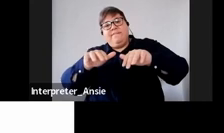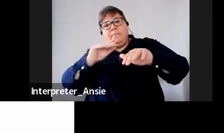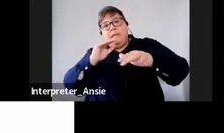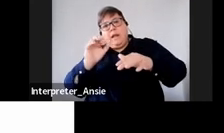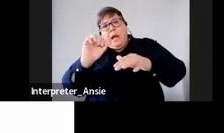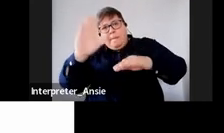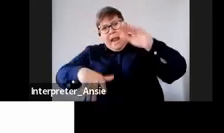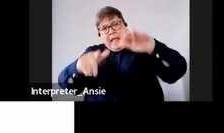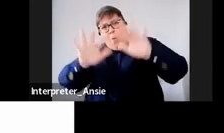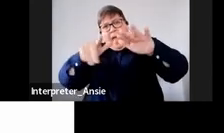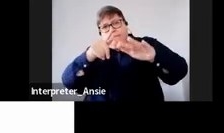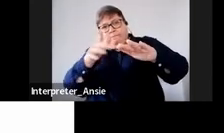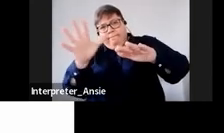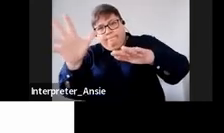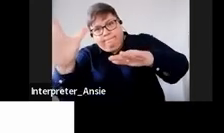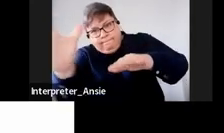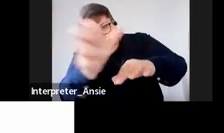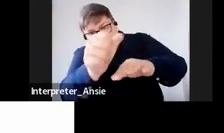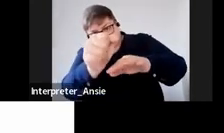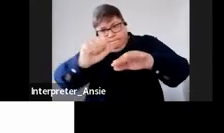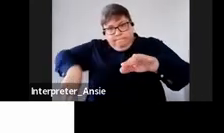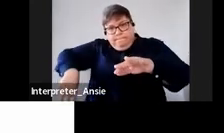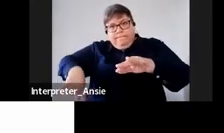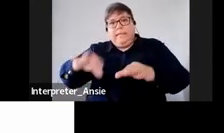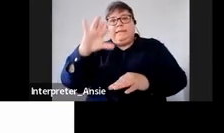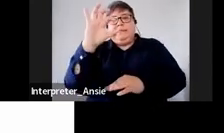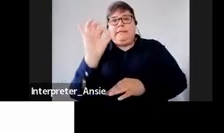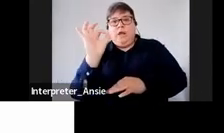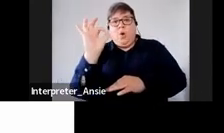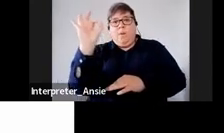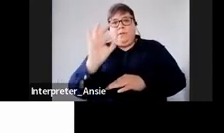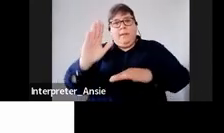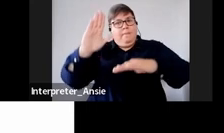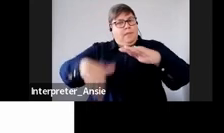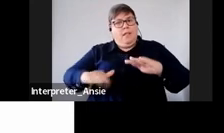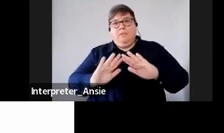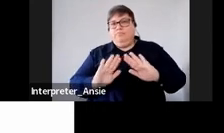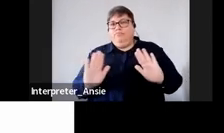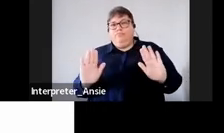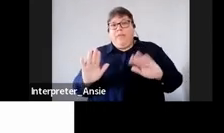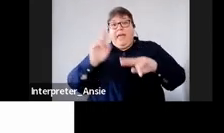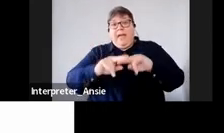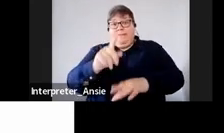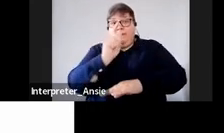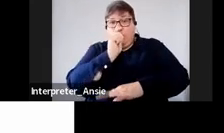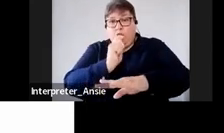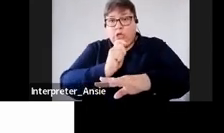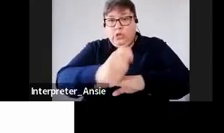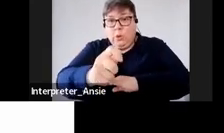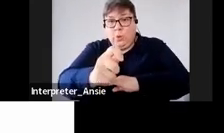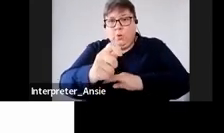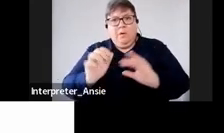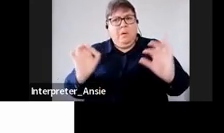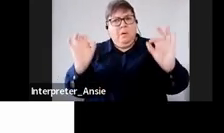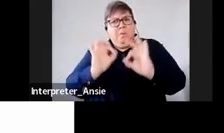0% but with exception of 2 we're not going to give you 0% if we can prove that there was a gross negligent but